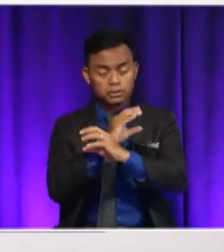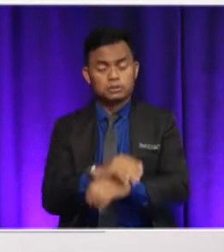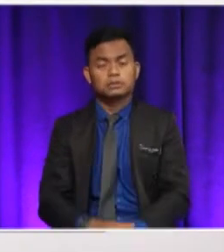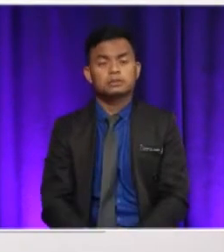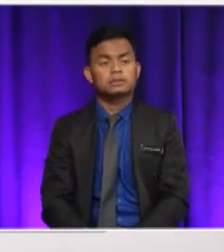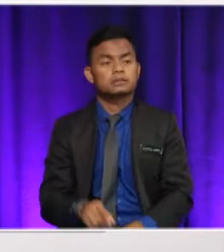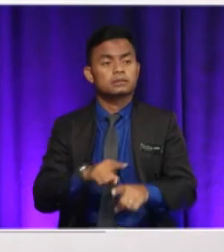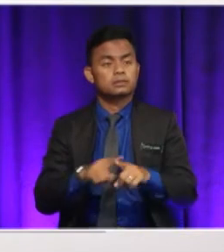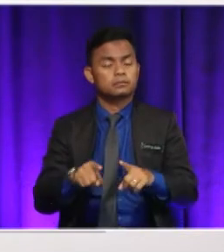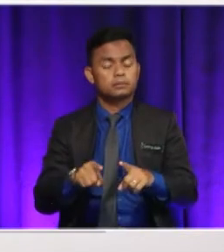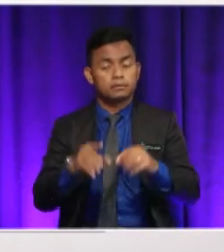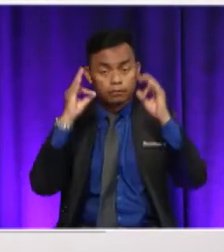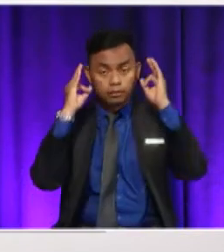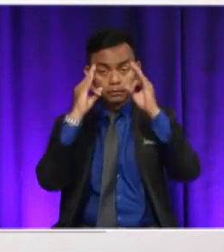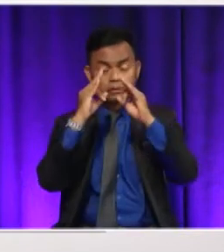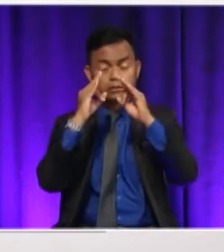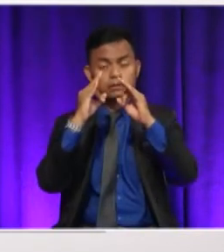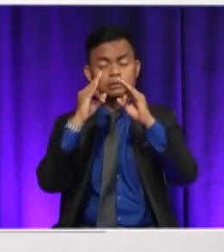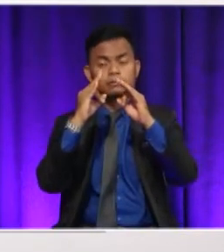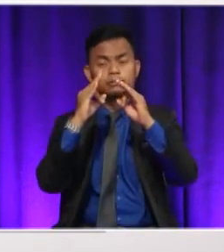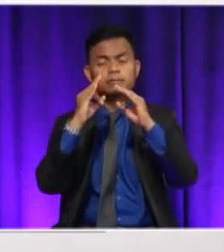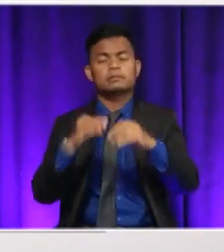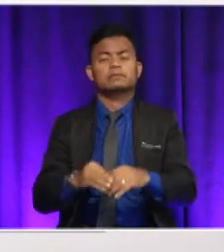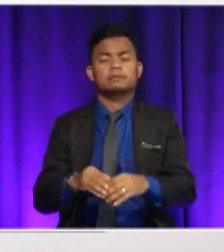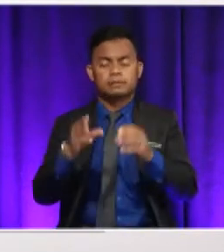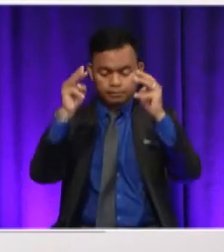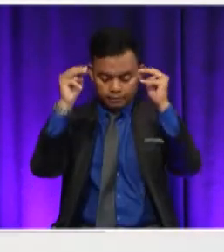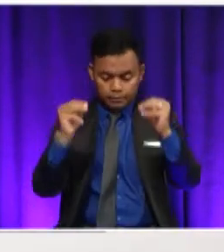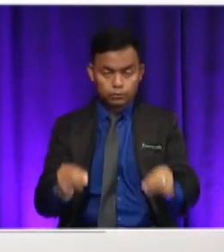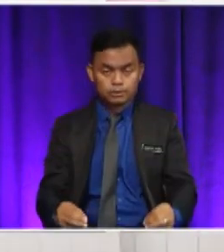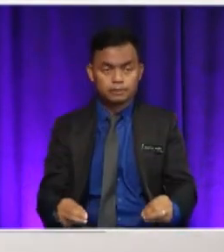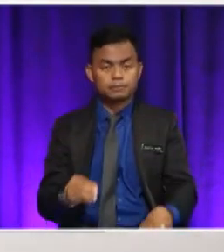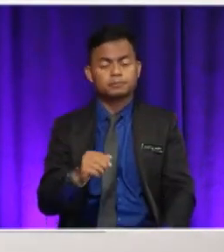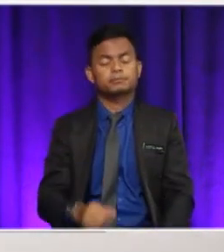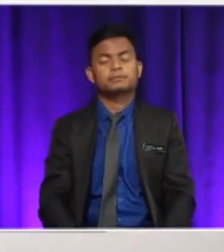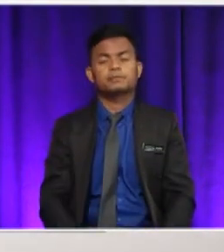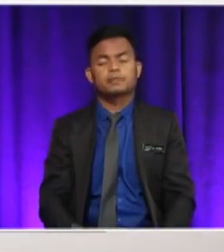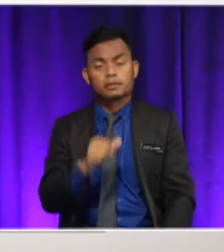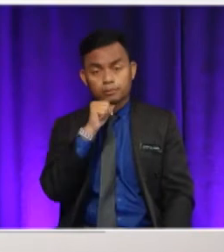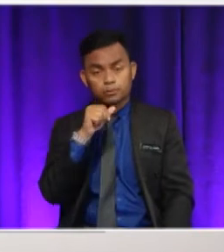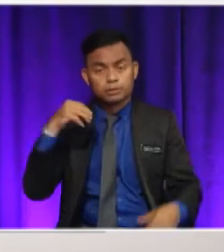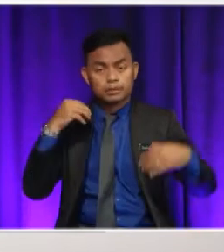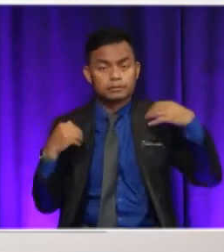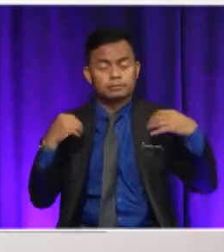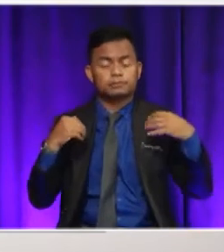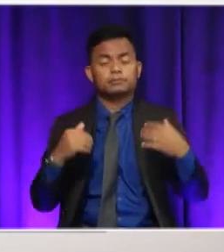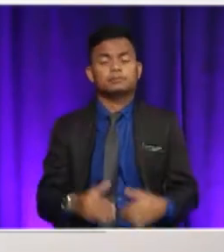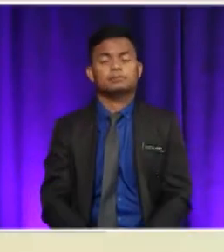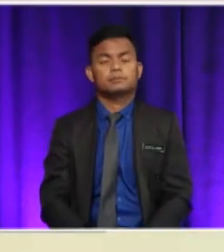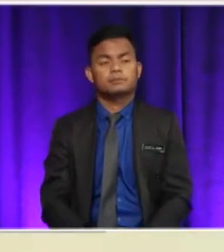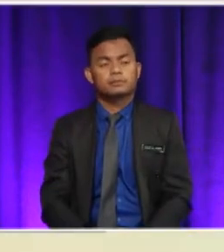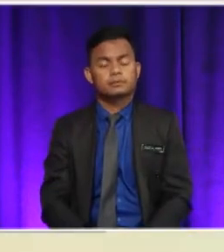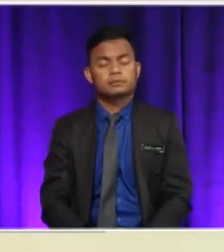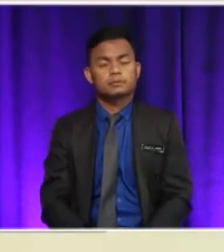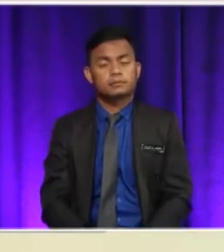focus now is on humans. So before it was animals, now it's humans. They were even chased with knives and